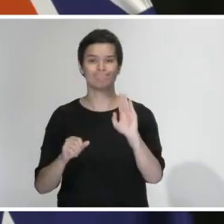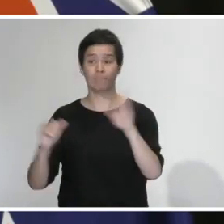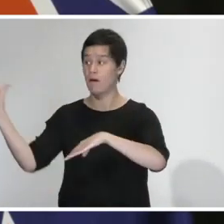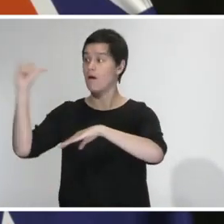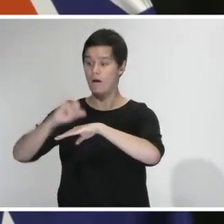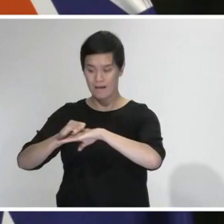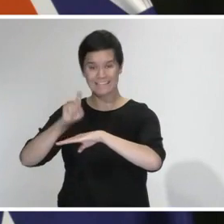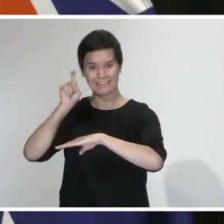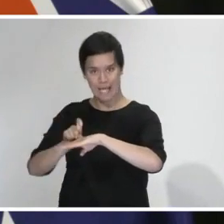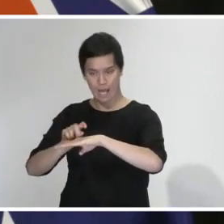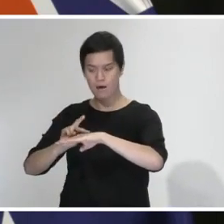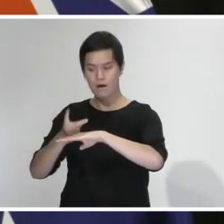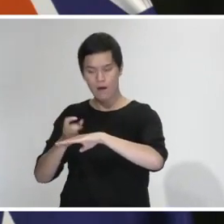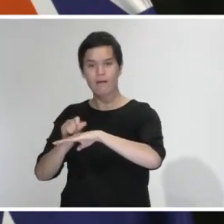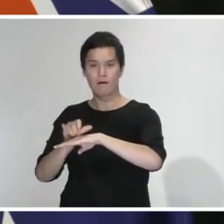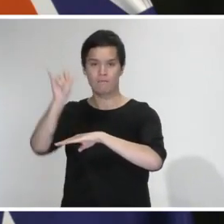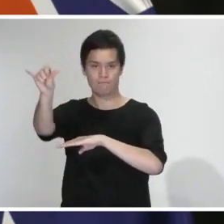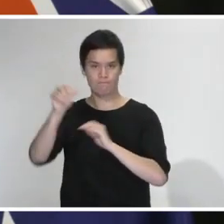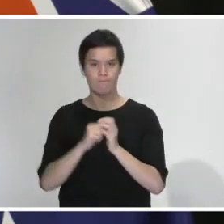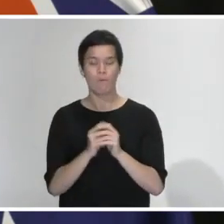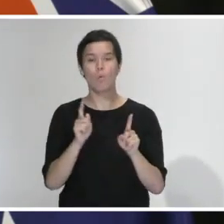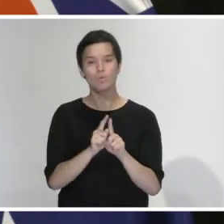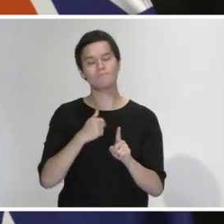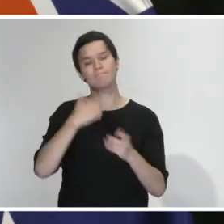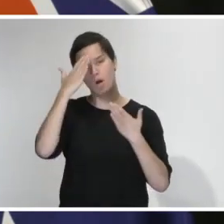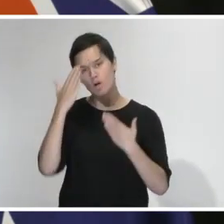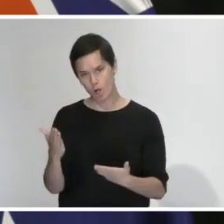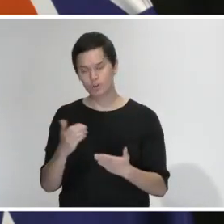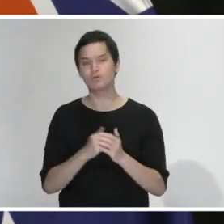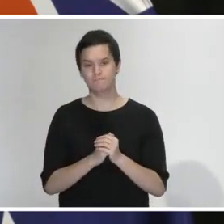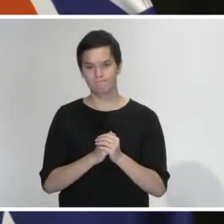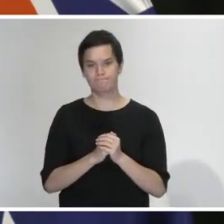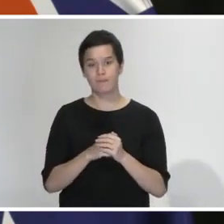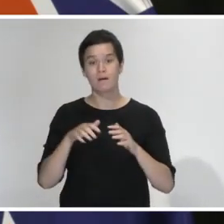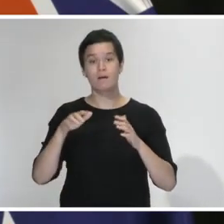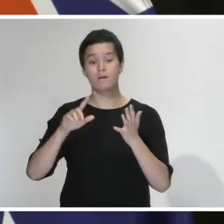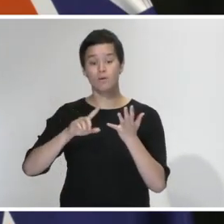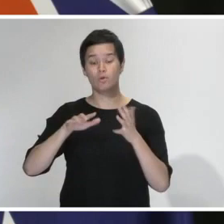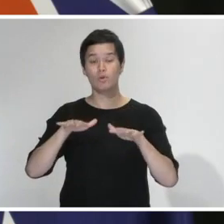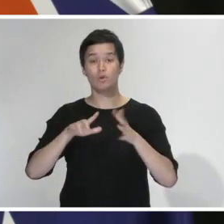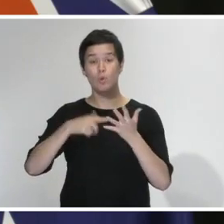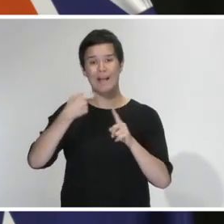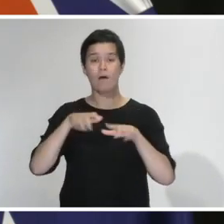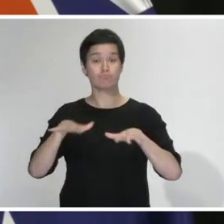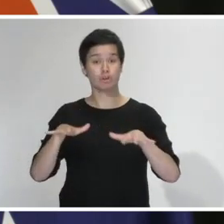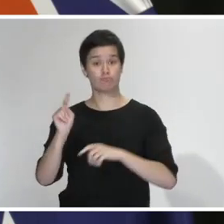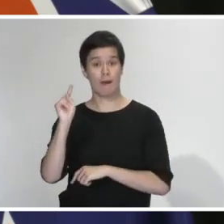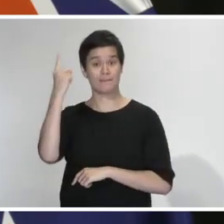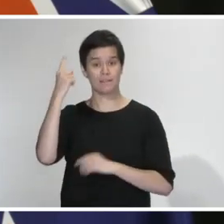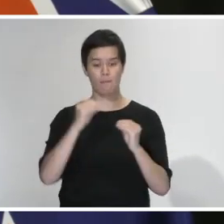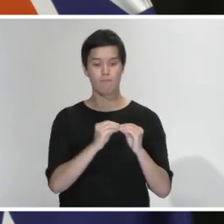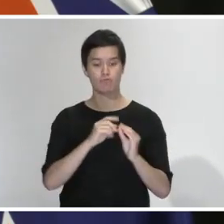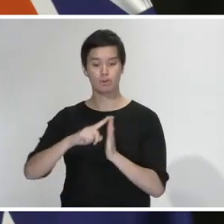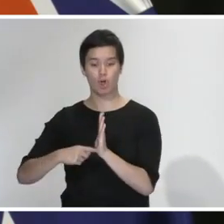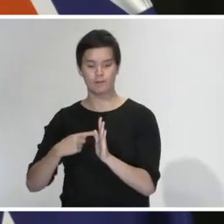Prime Minister Boris Johnson is currently in intensive care. Upon learning the Prime Minister had tested positive for COVID-19 some days